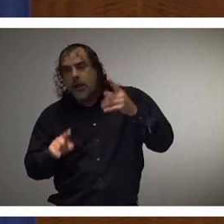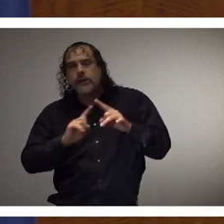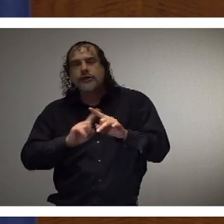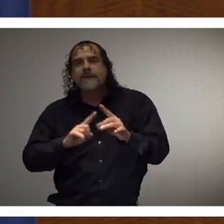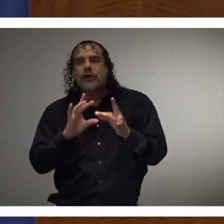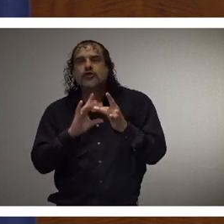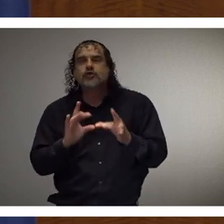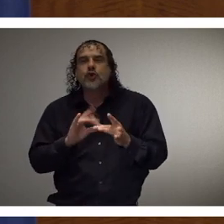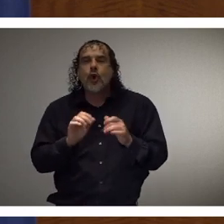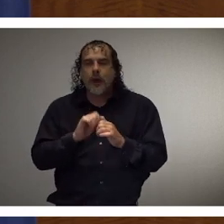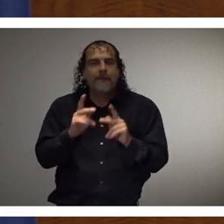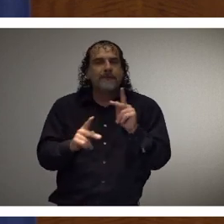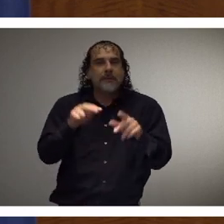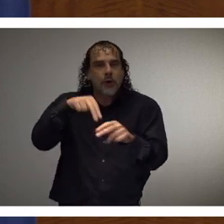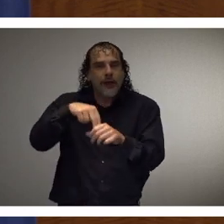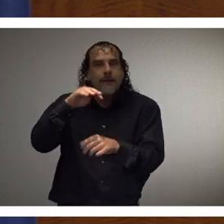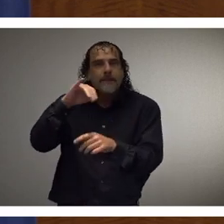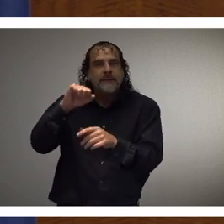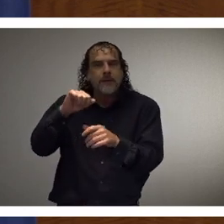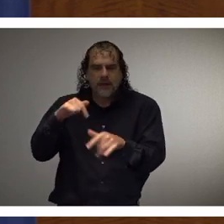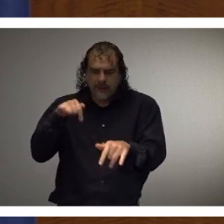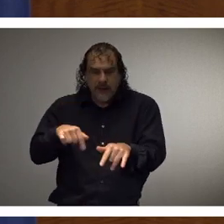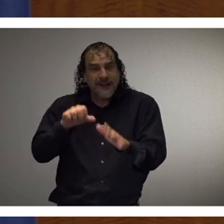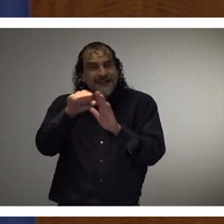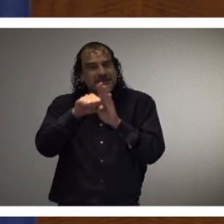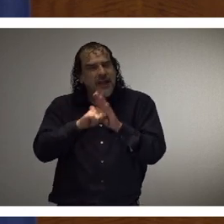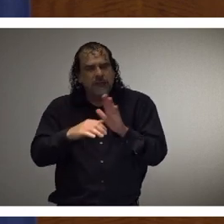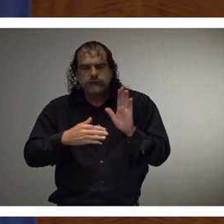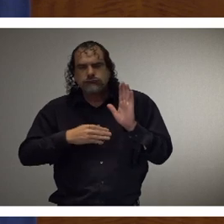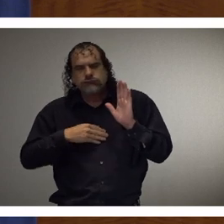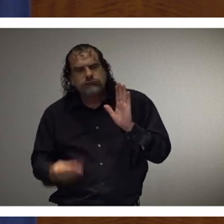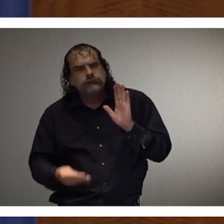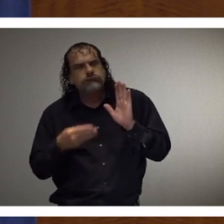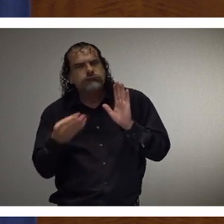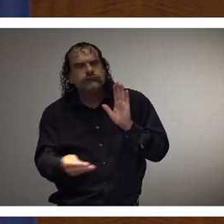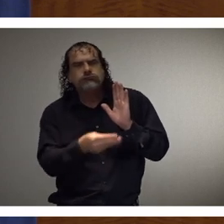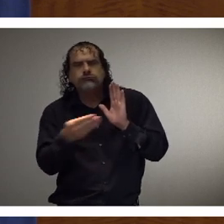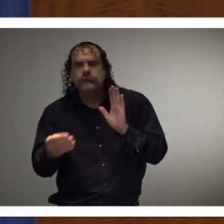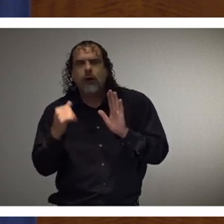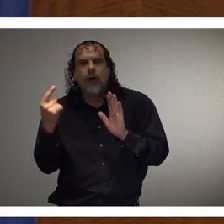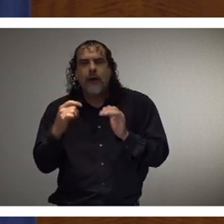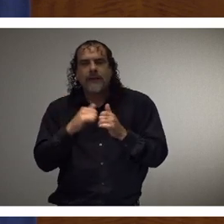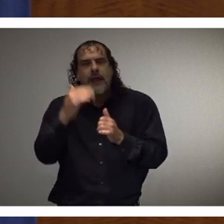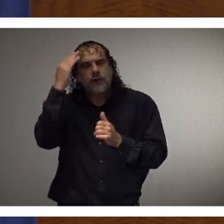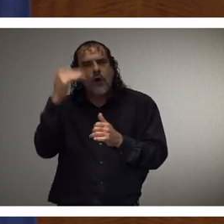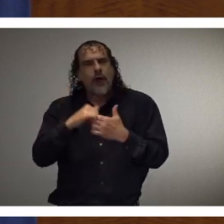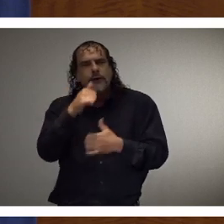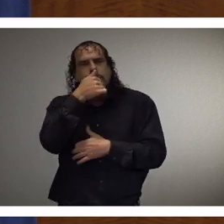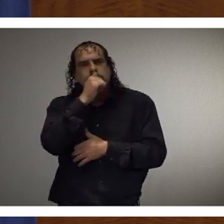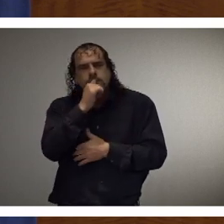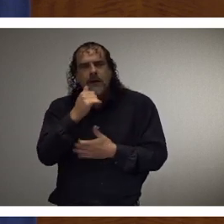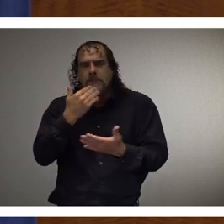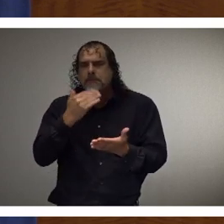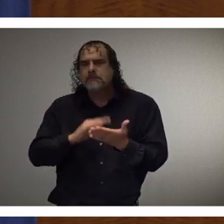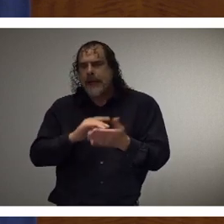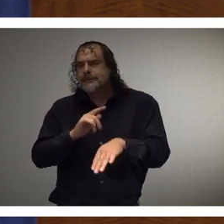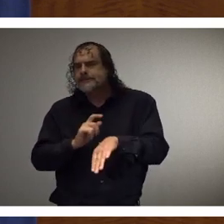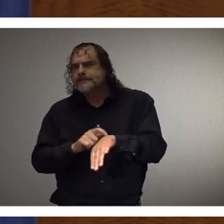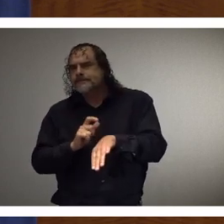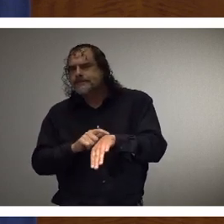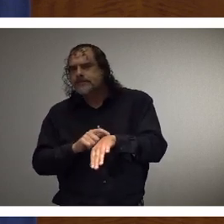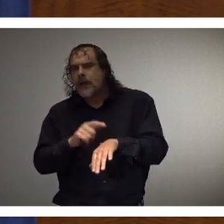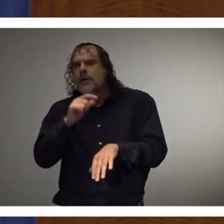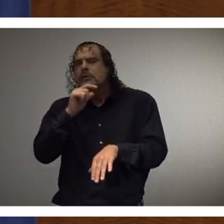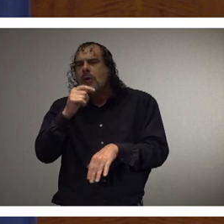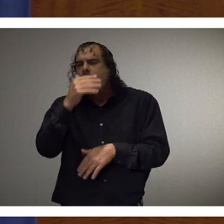that. Mississippi is a generous state that knows how to weather the storm. Don't forget to take care of